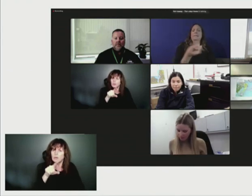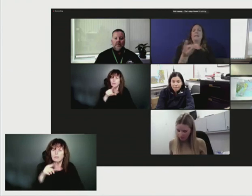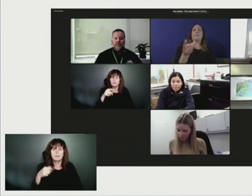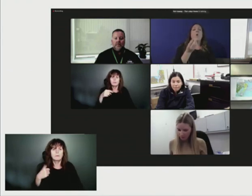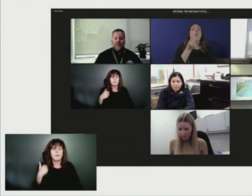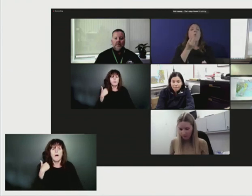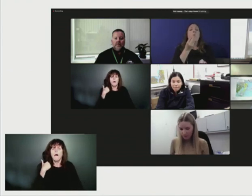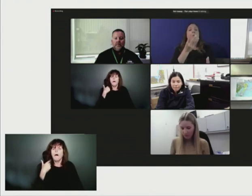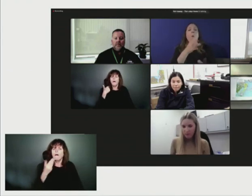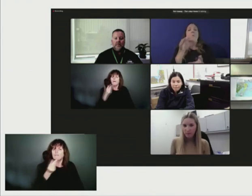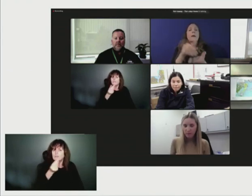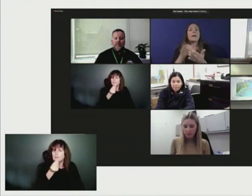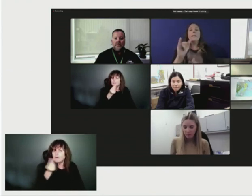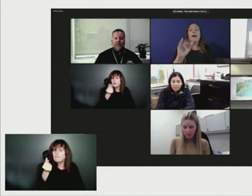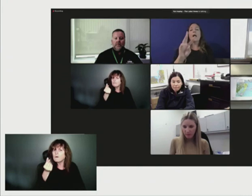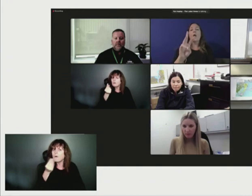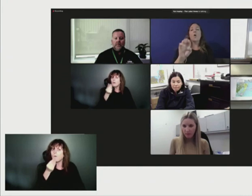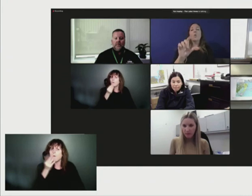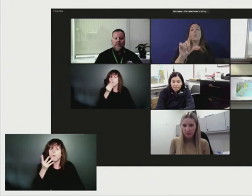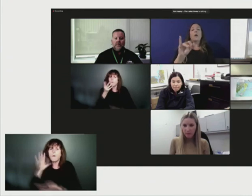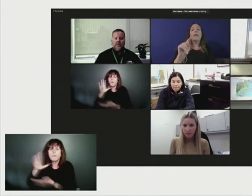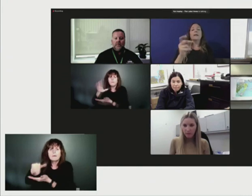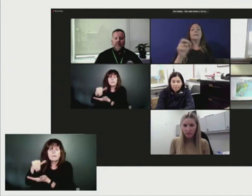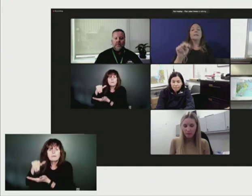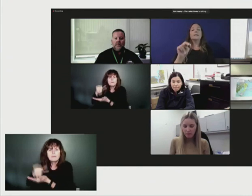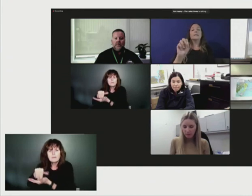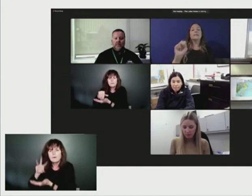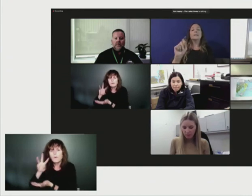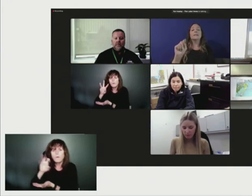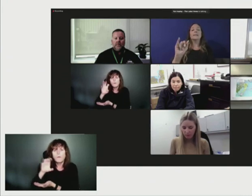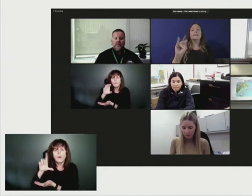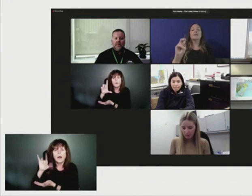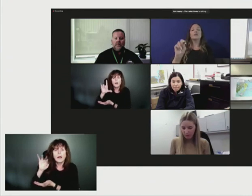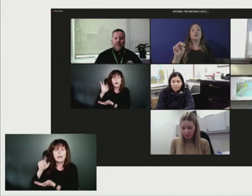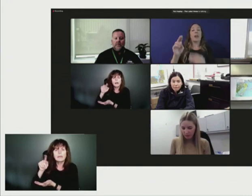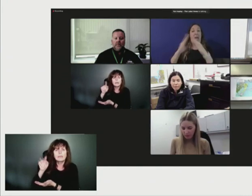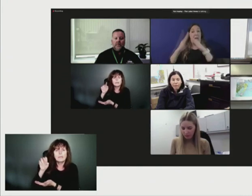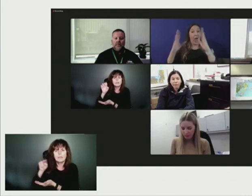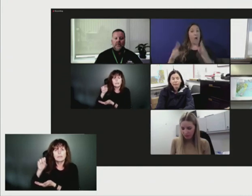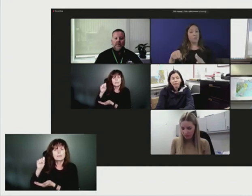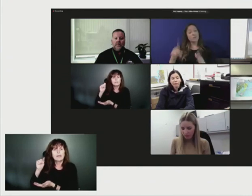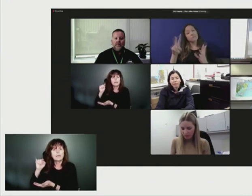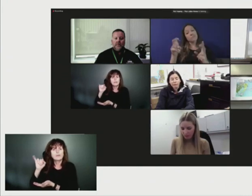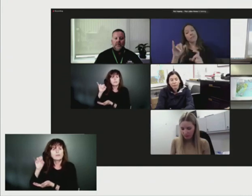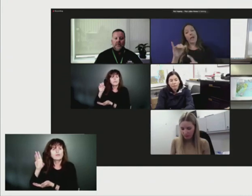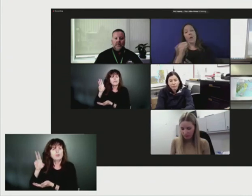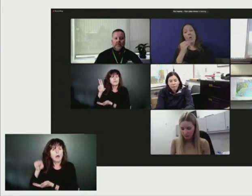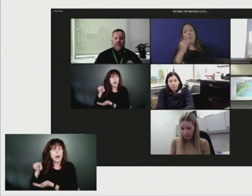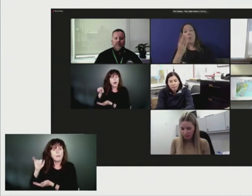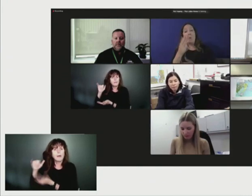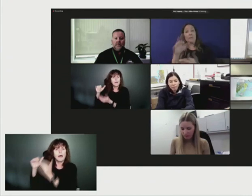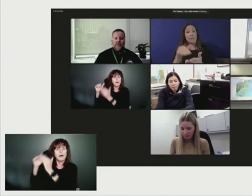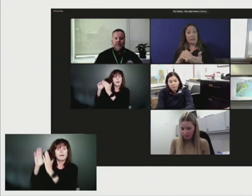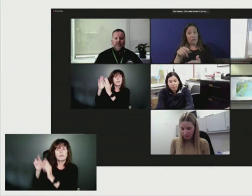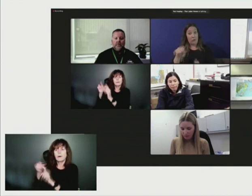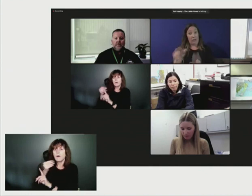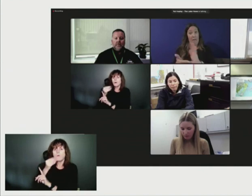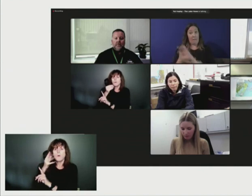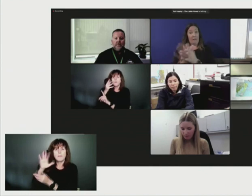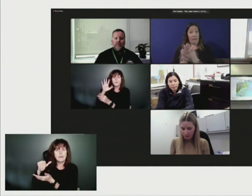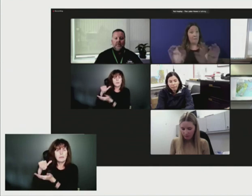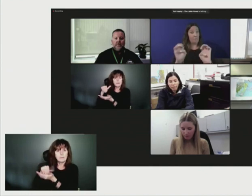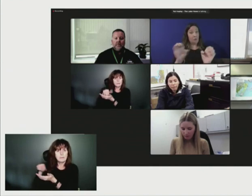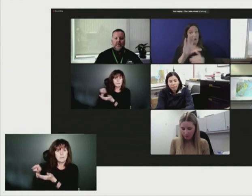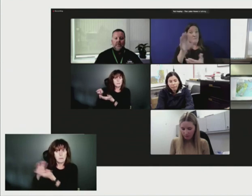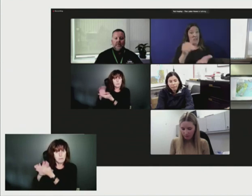Station House that are warming centers. Can they be activated as shelters when the time comes